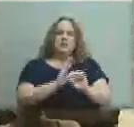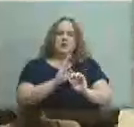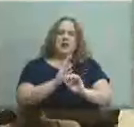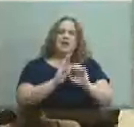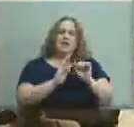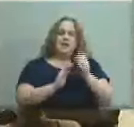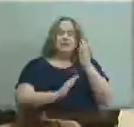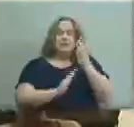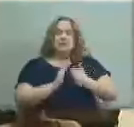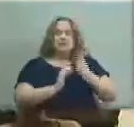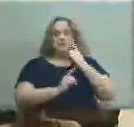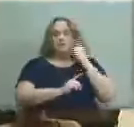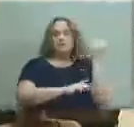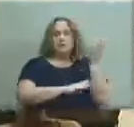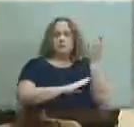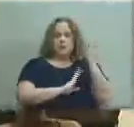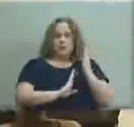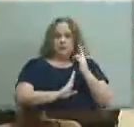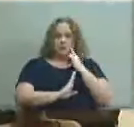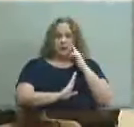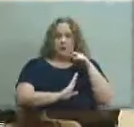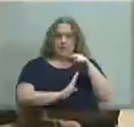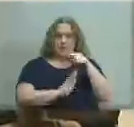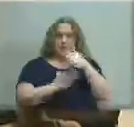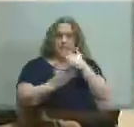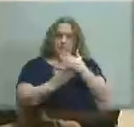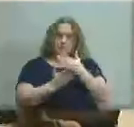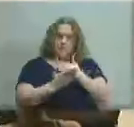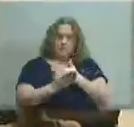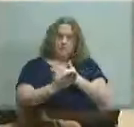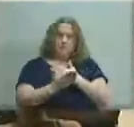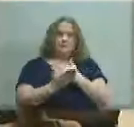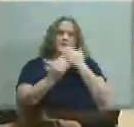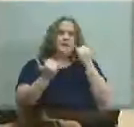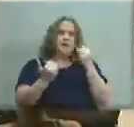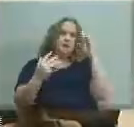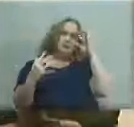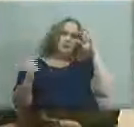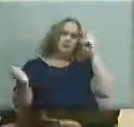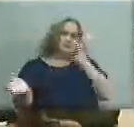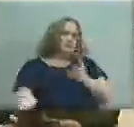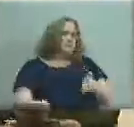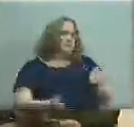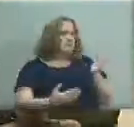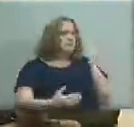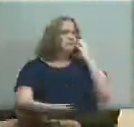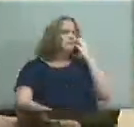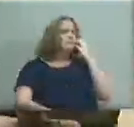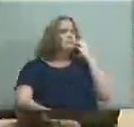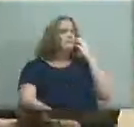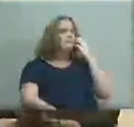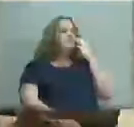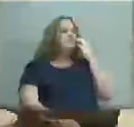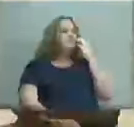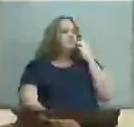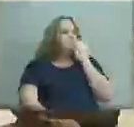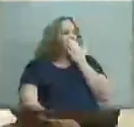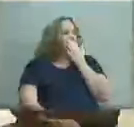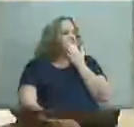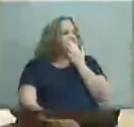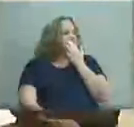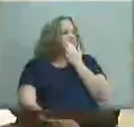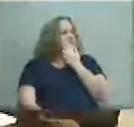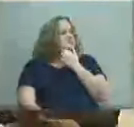concludes our speakers on this agenda item and now Dr. Harbis I would turn to you to introduce your recommendation yes